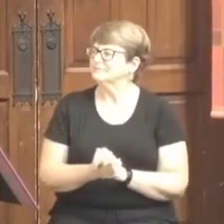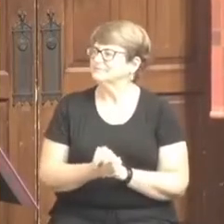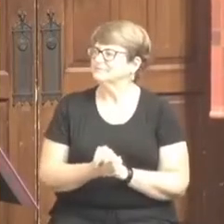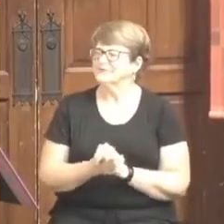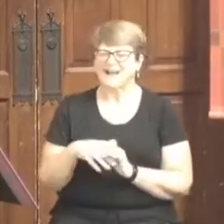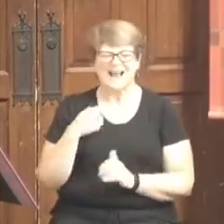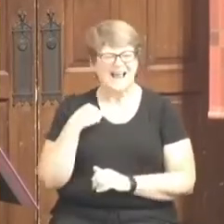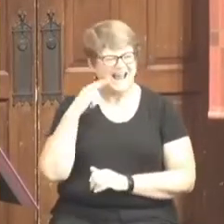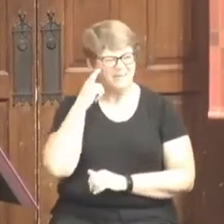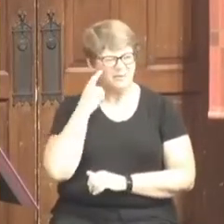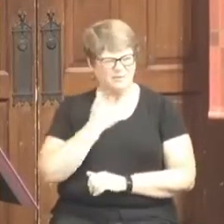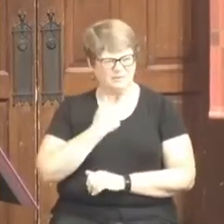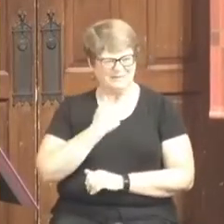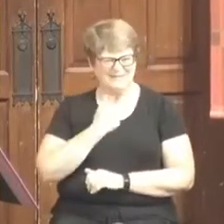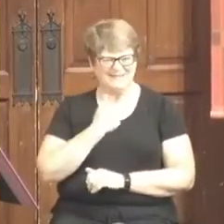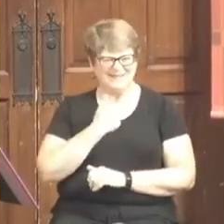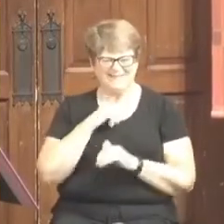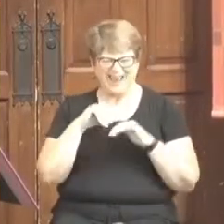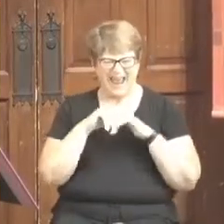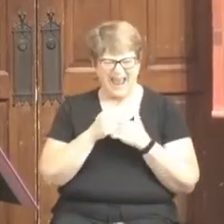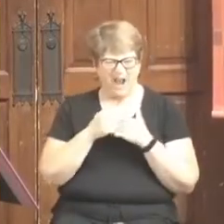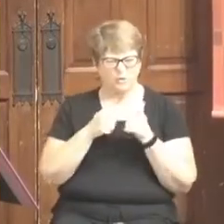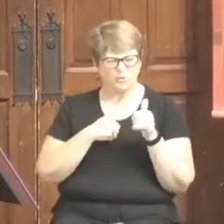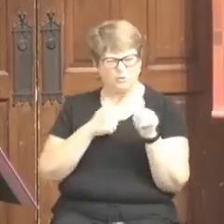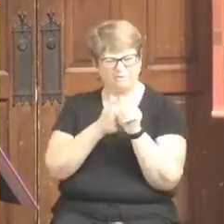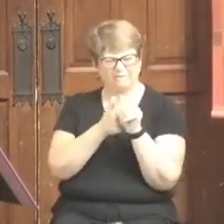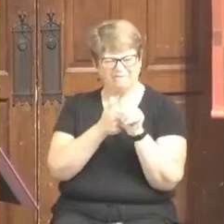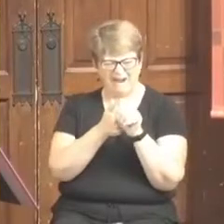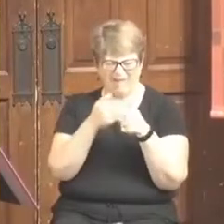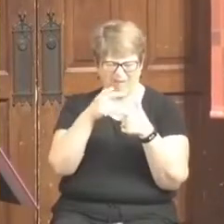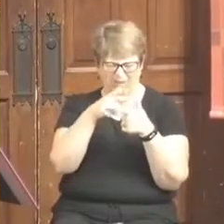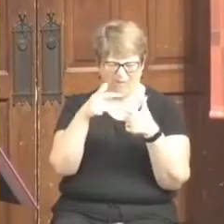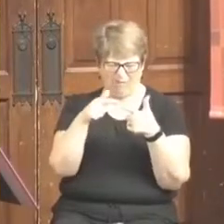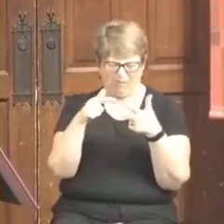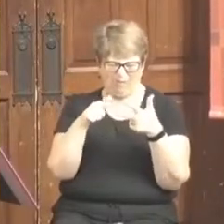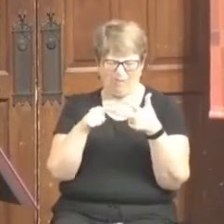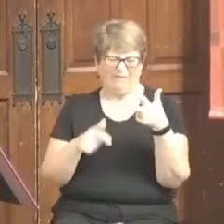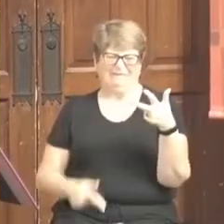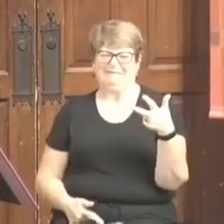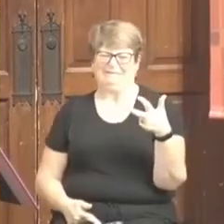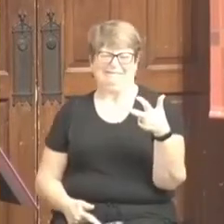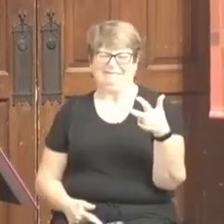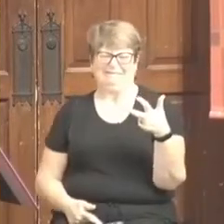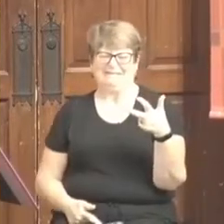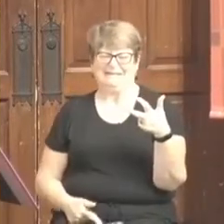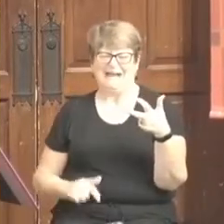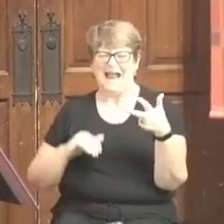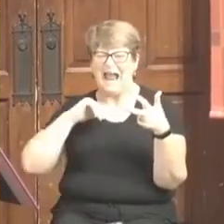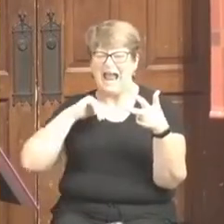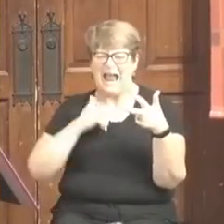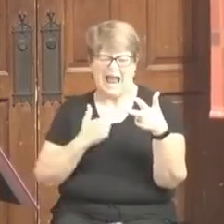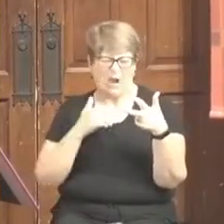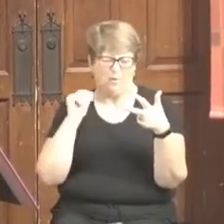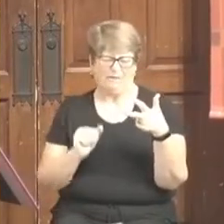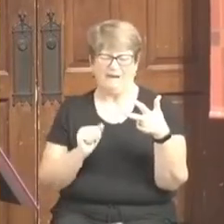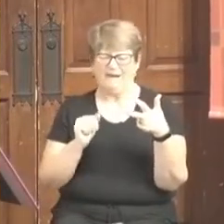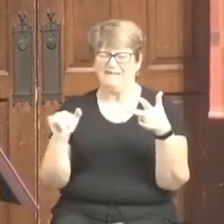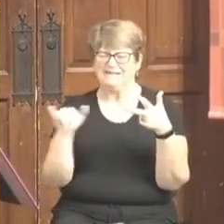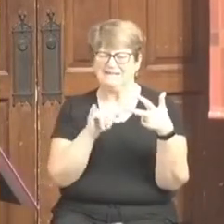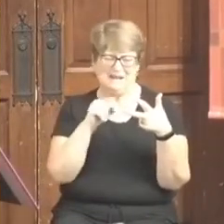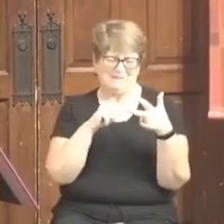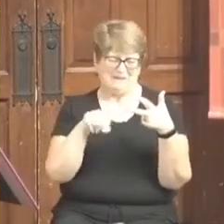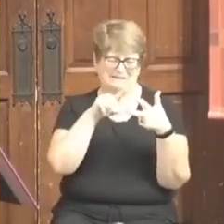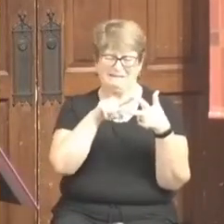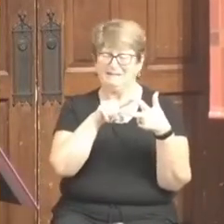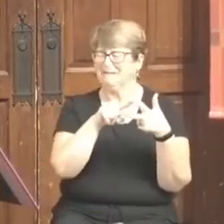think to myself, how am I ever going to be like Bishop Matthews? How am I ever going to be like Bishop